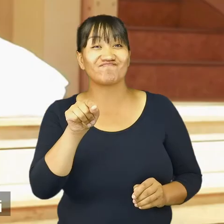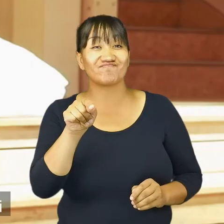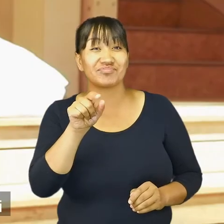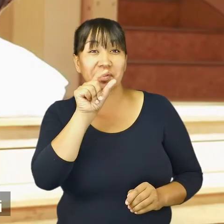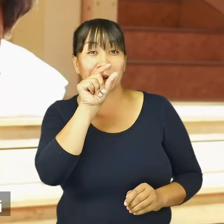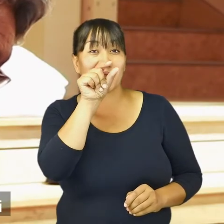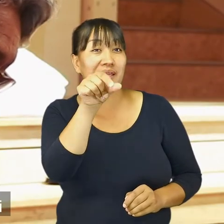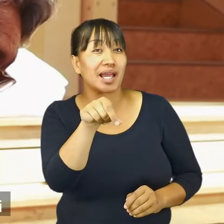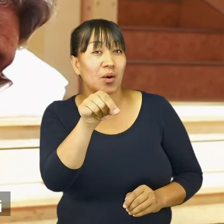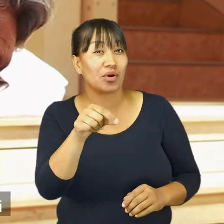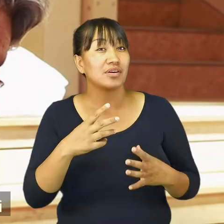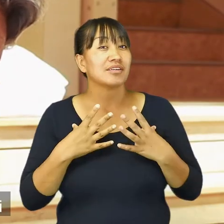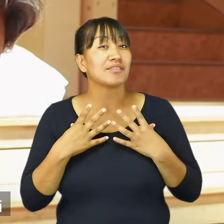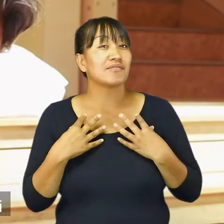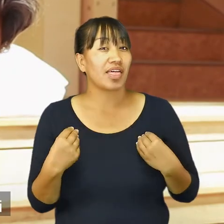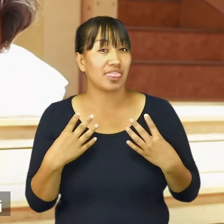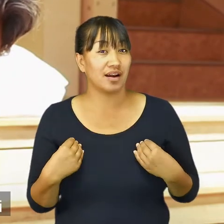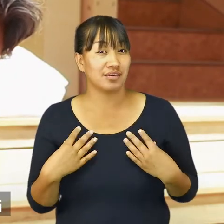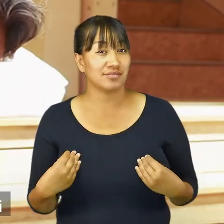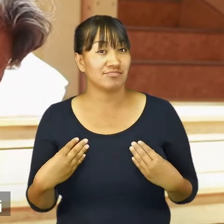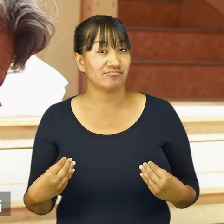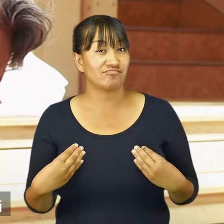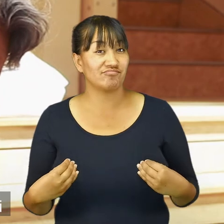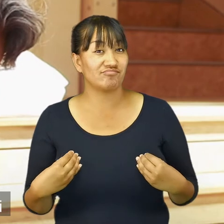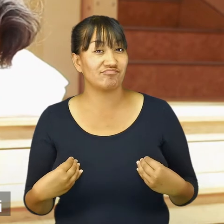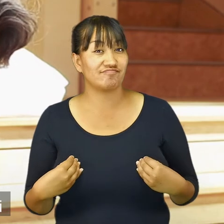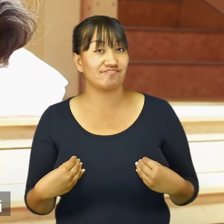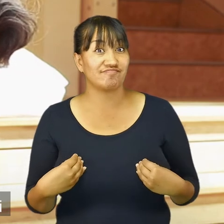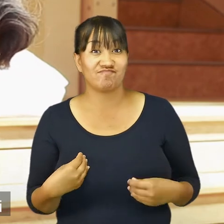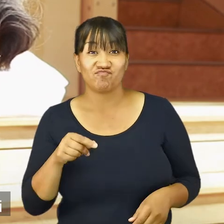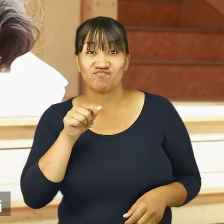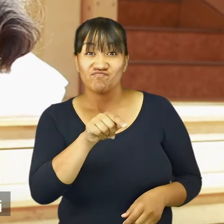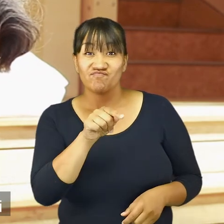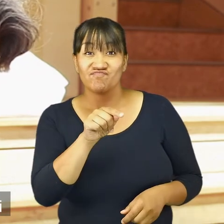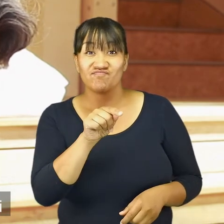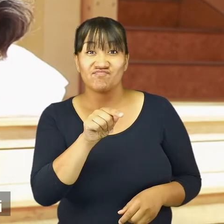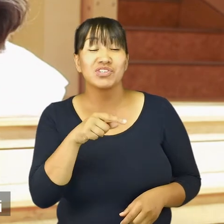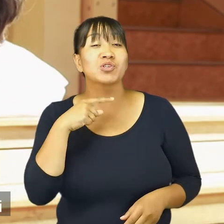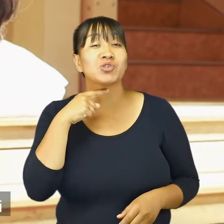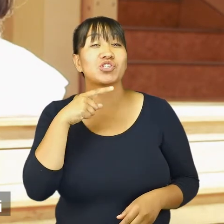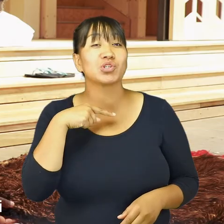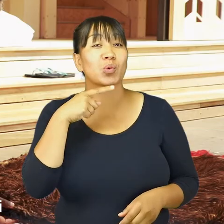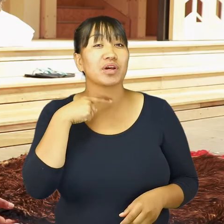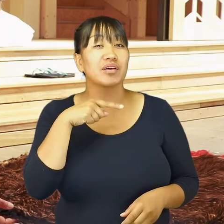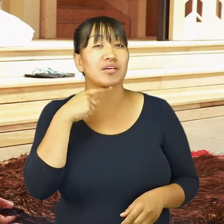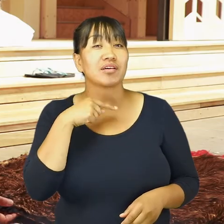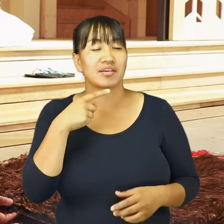This is kiwi. And then the feathers here, the small feathers are atui.